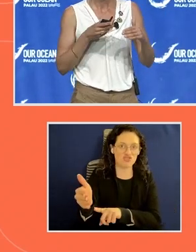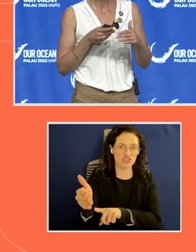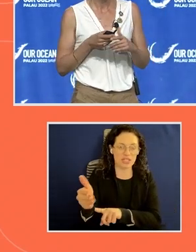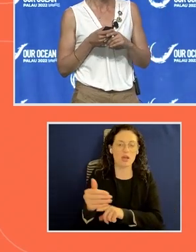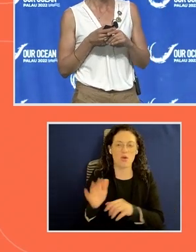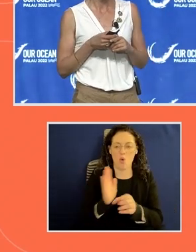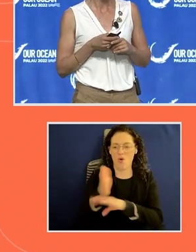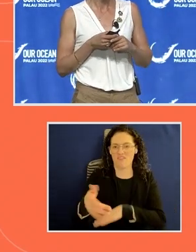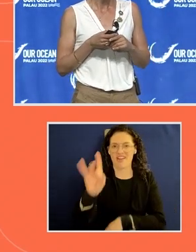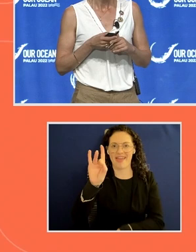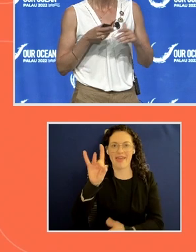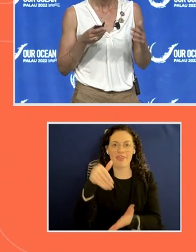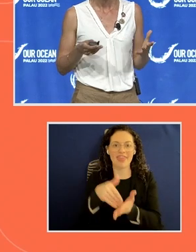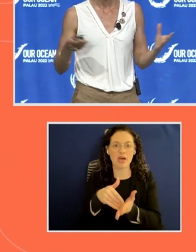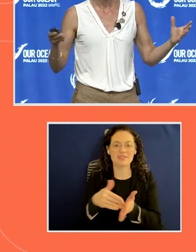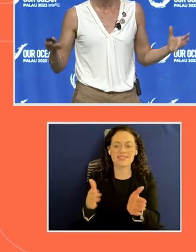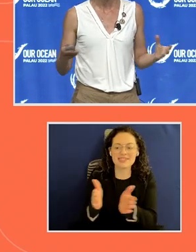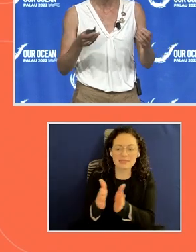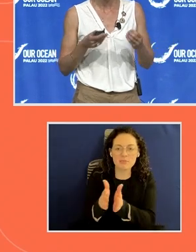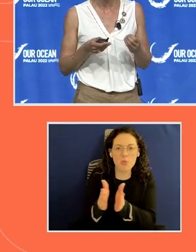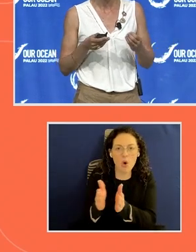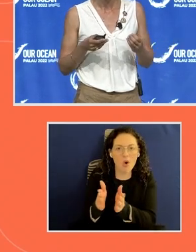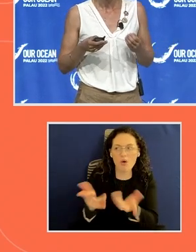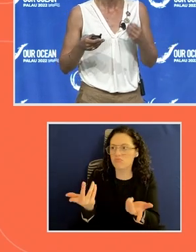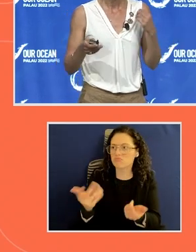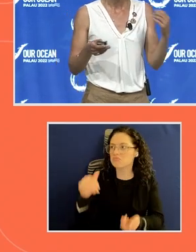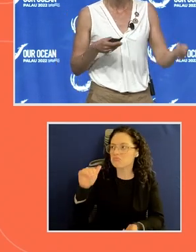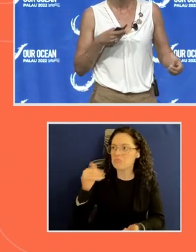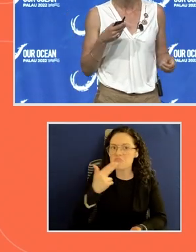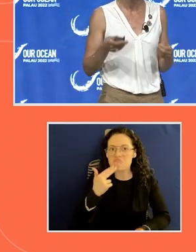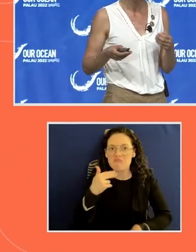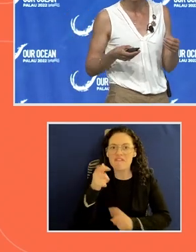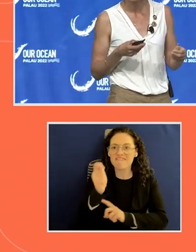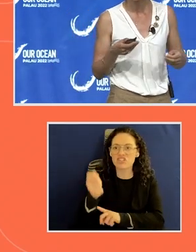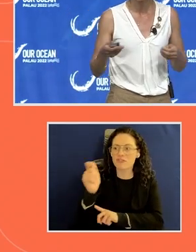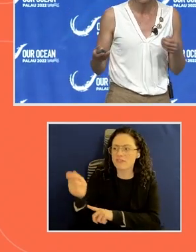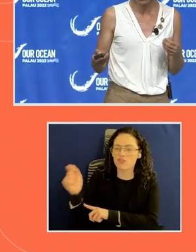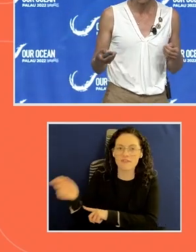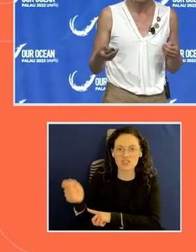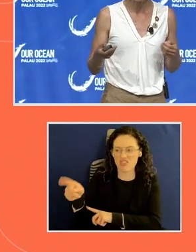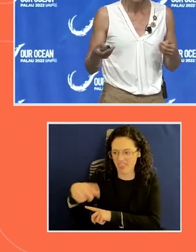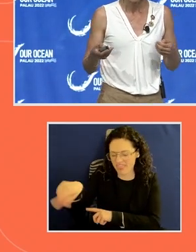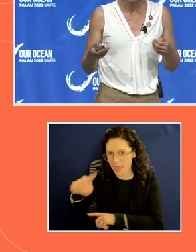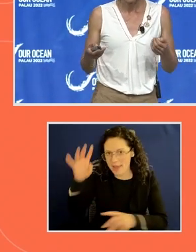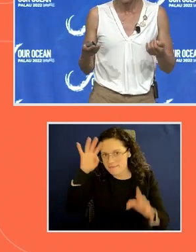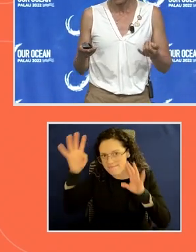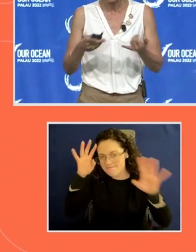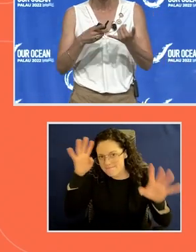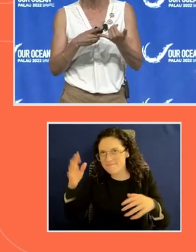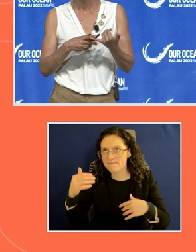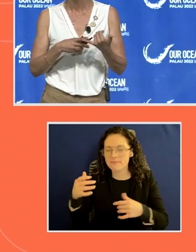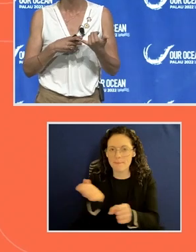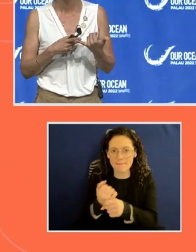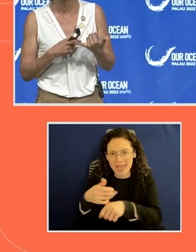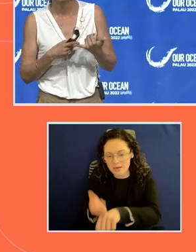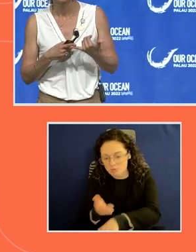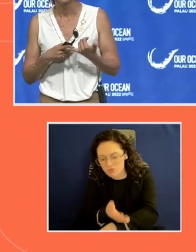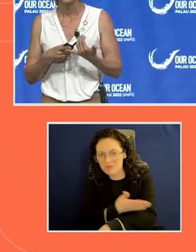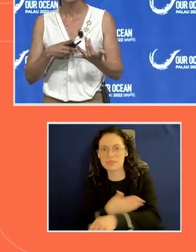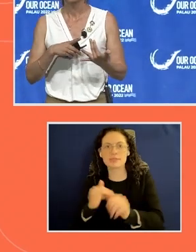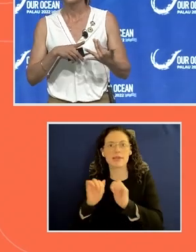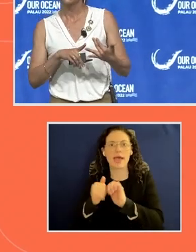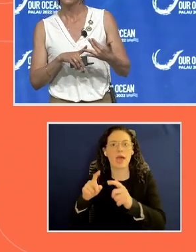small fishers who had to come together and design improvements with the goal of improving stock